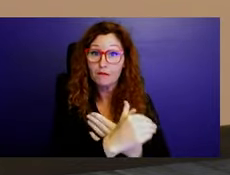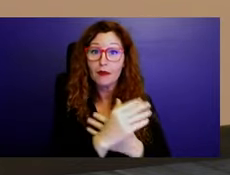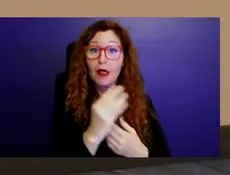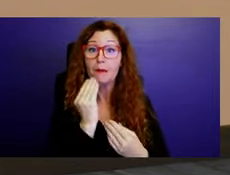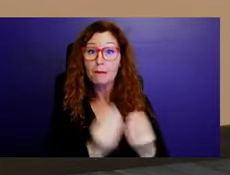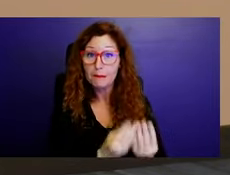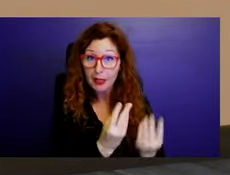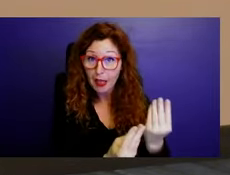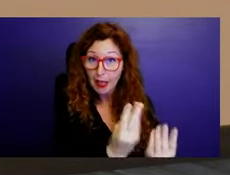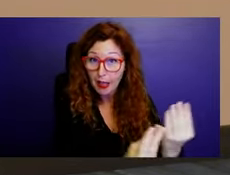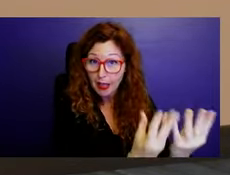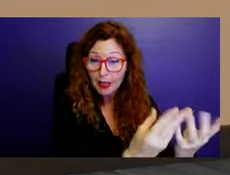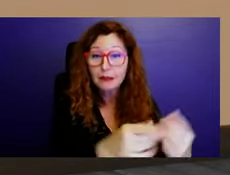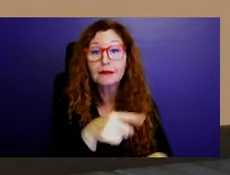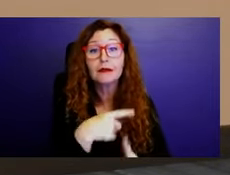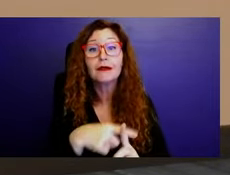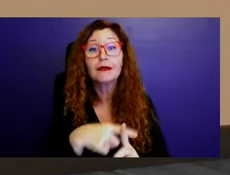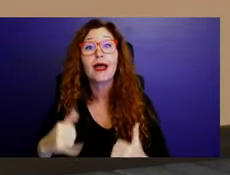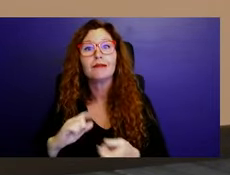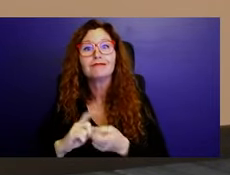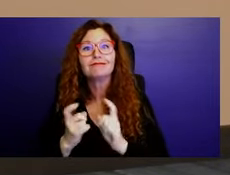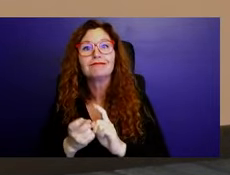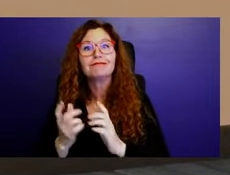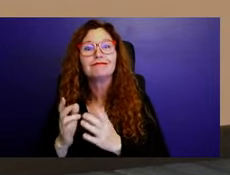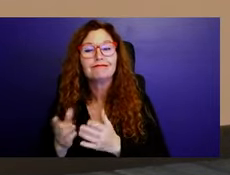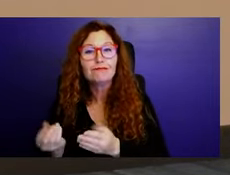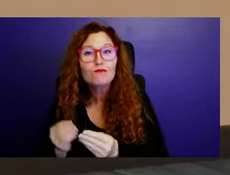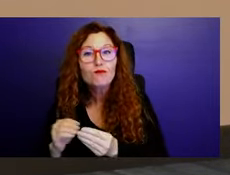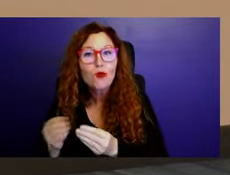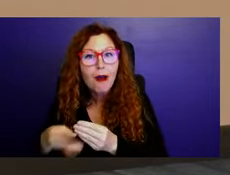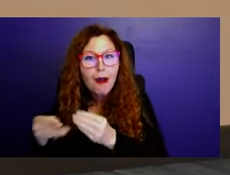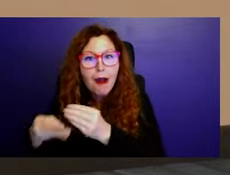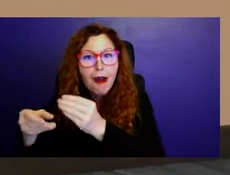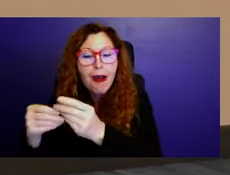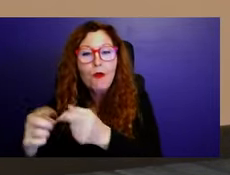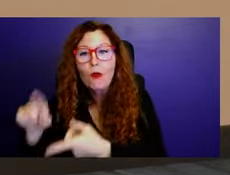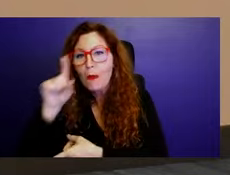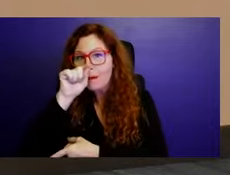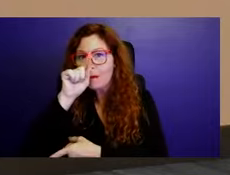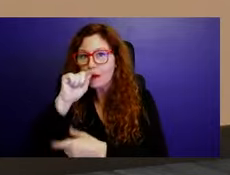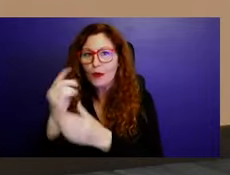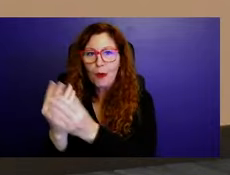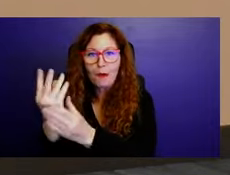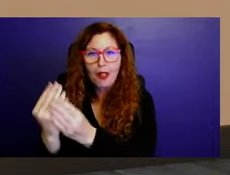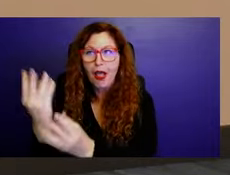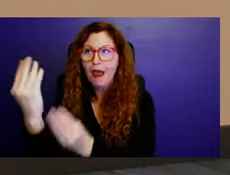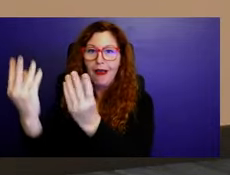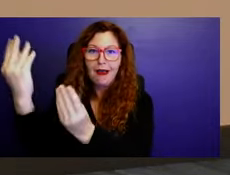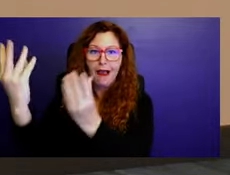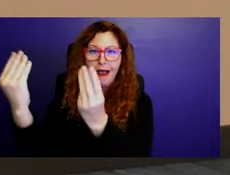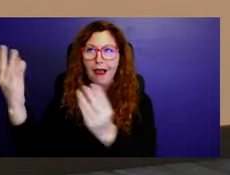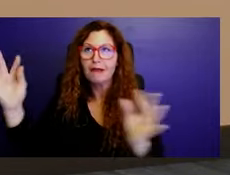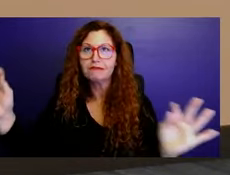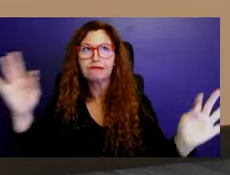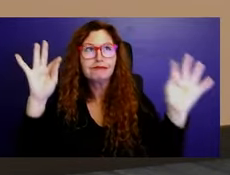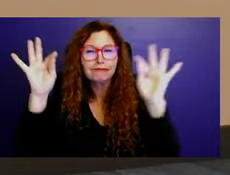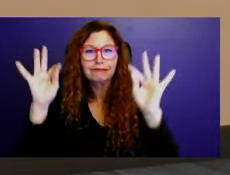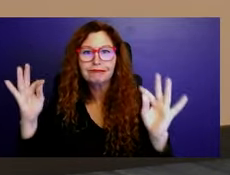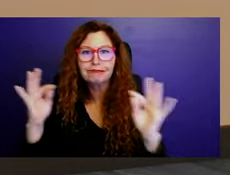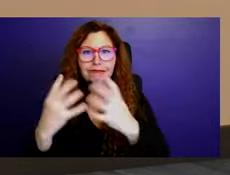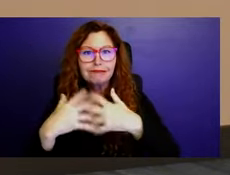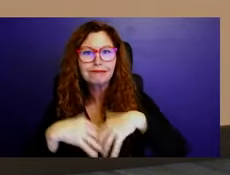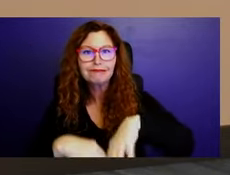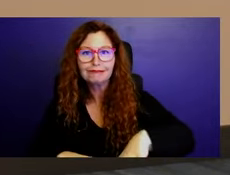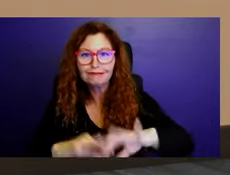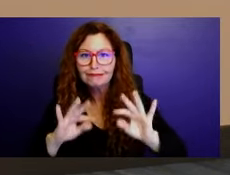Museum across the street here, and we thought it would be a nice compliment to have the bird-friendly habitat along with the Butterfly Garden as